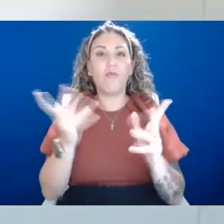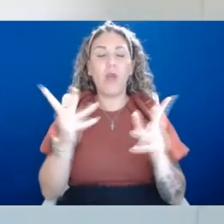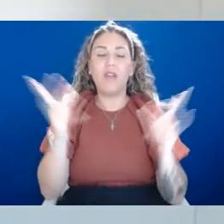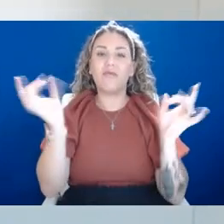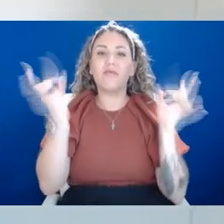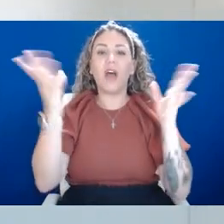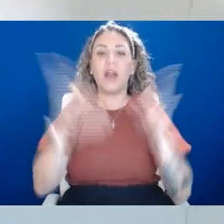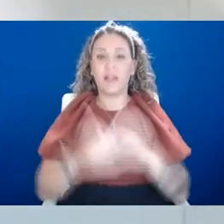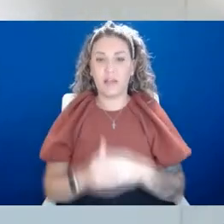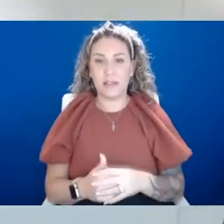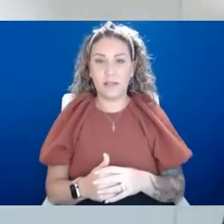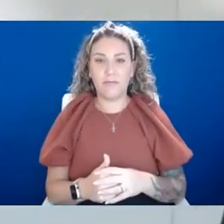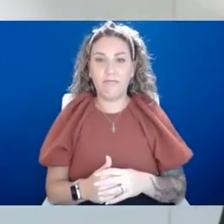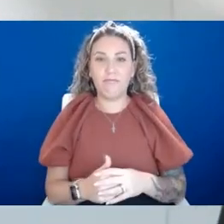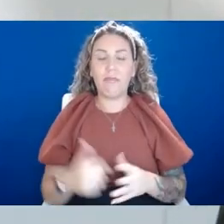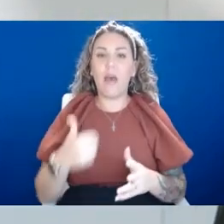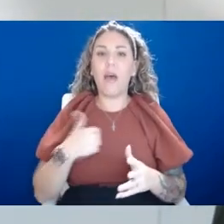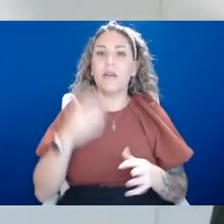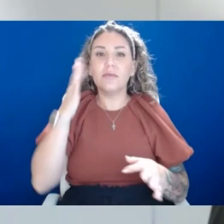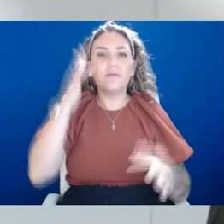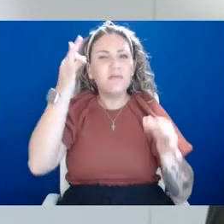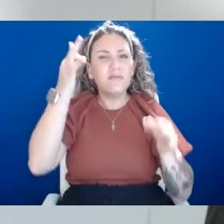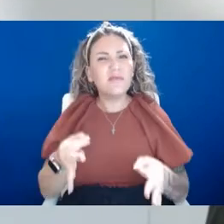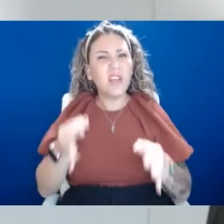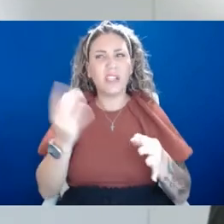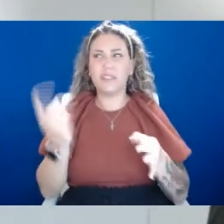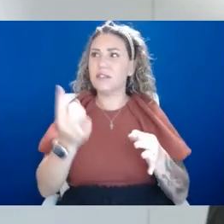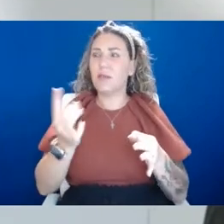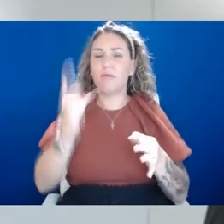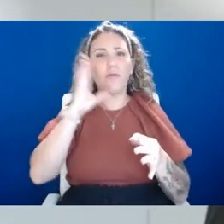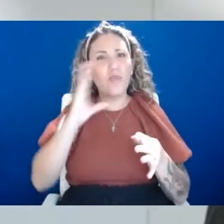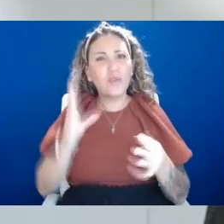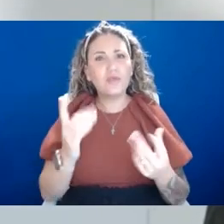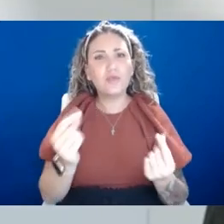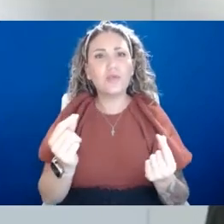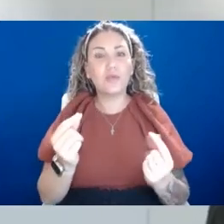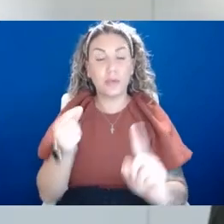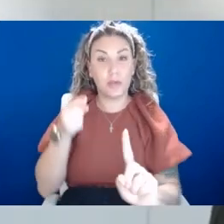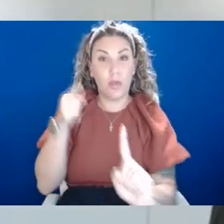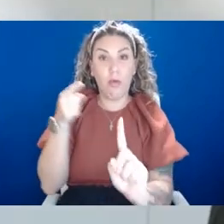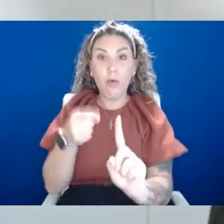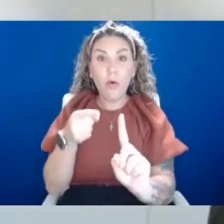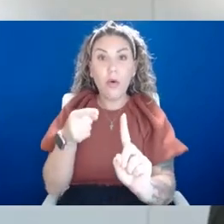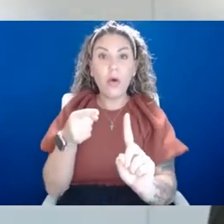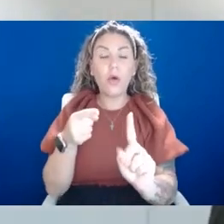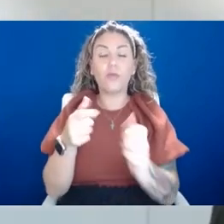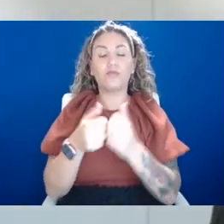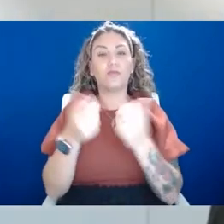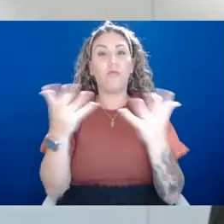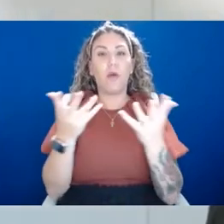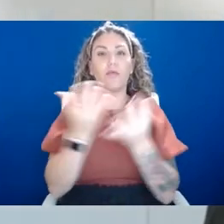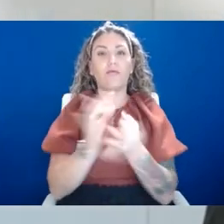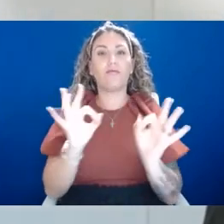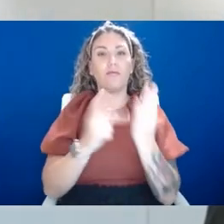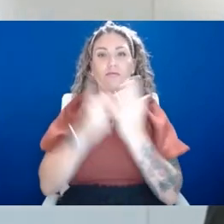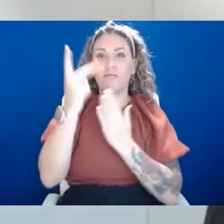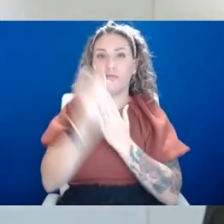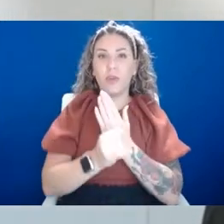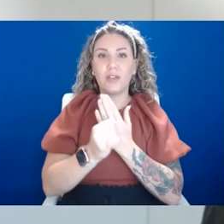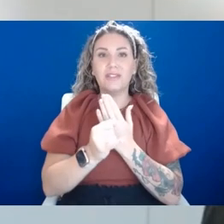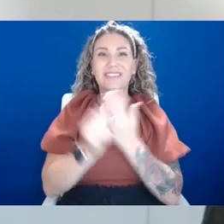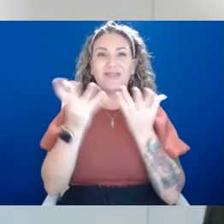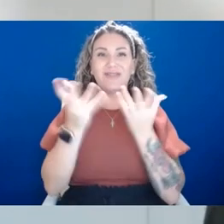decision that I'm going to do something about it. So the goal now with the Freedom Project is to end violence in general.